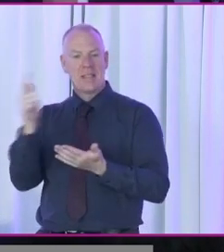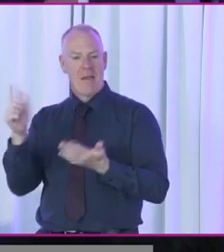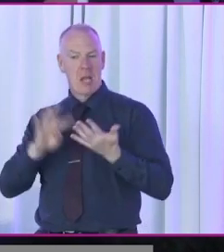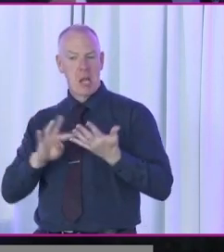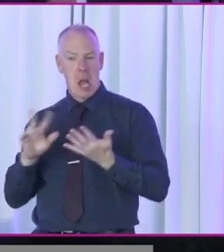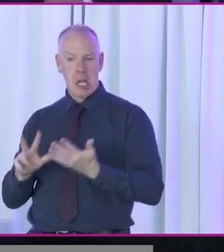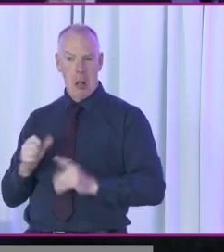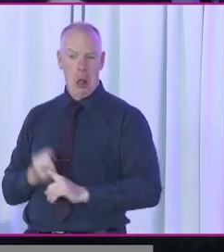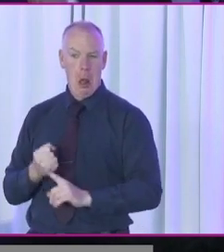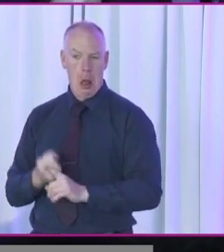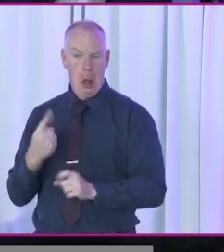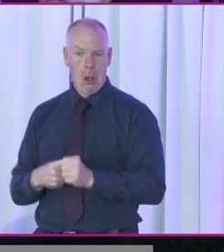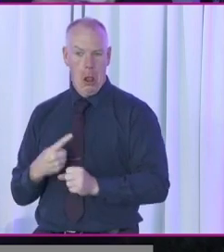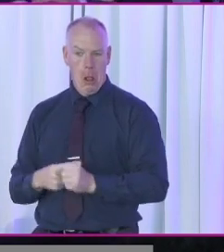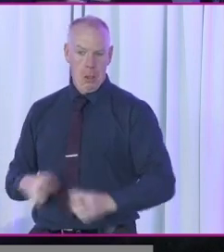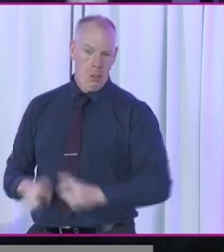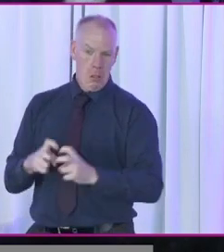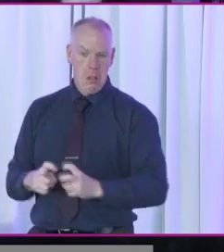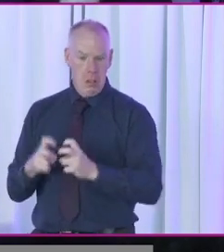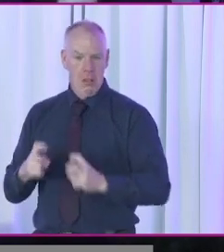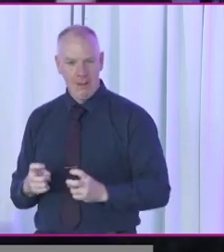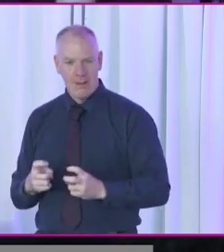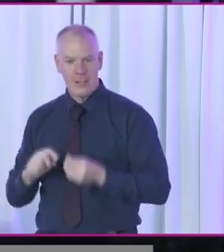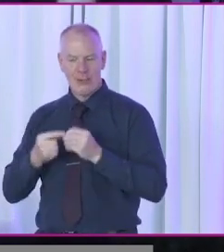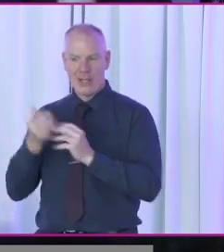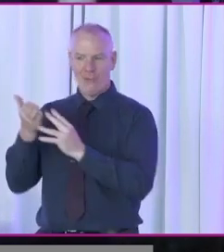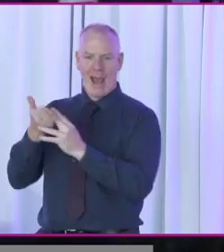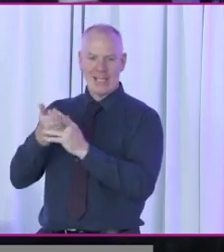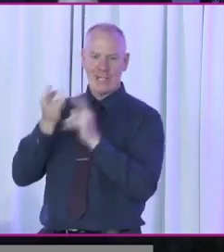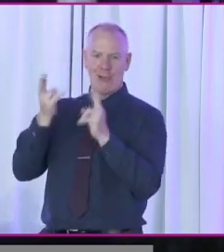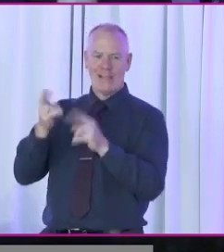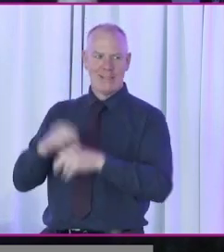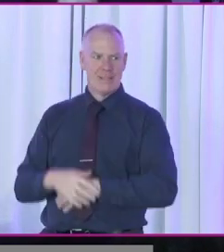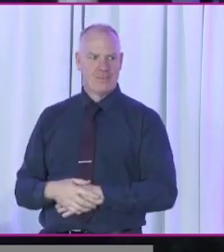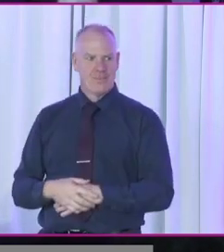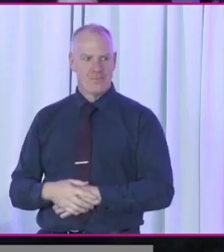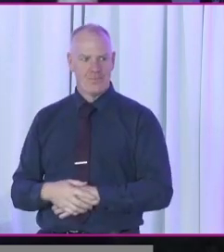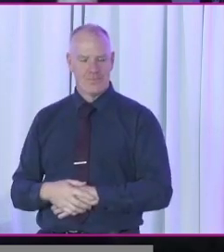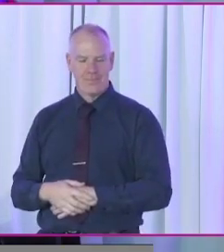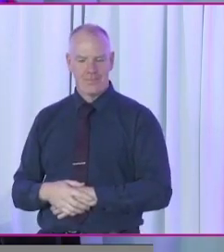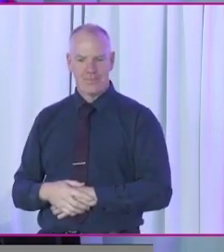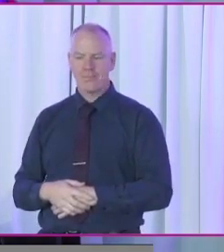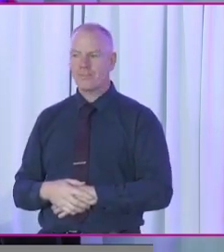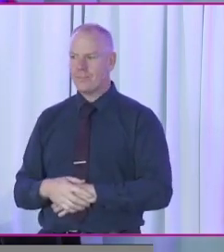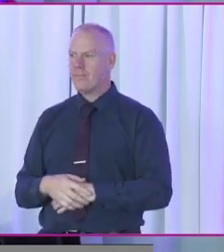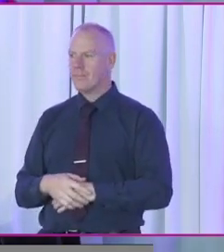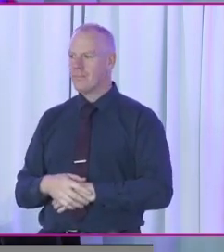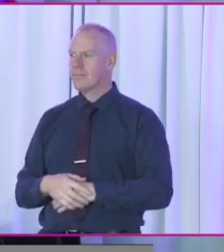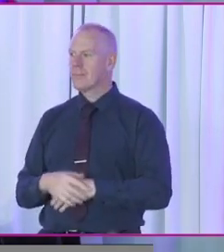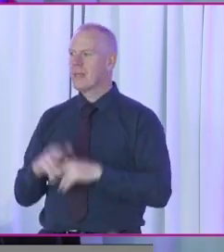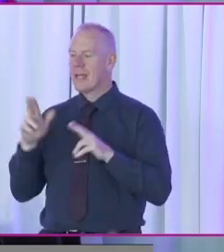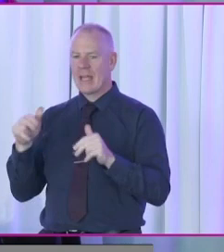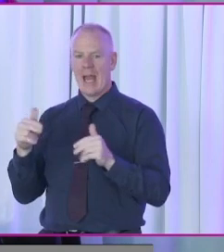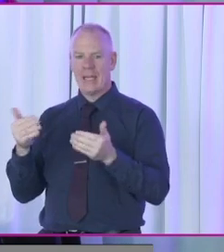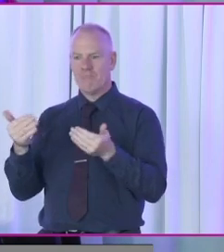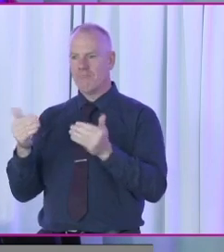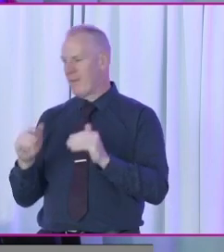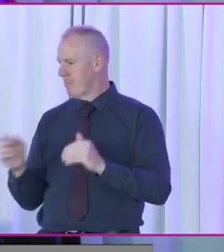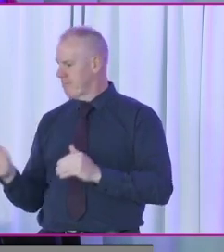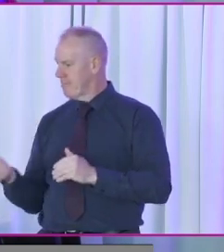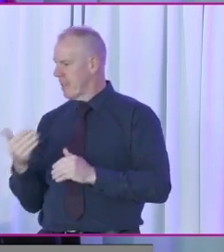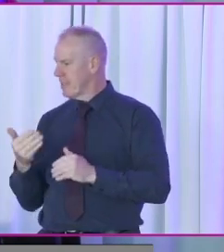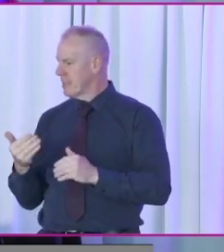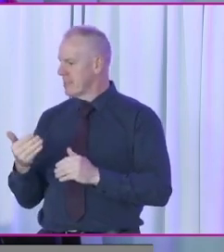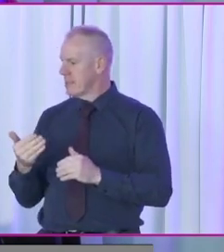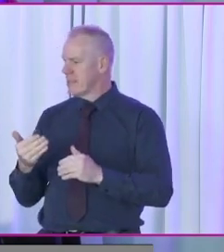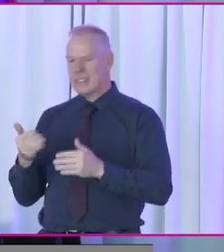over again, in terms of trying to access our rights. But that if we could just move forward there to the